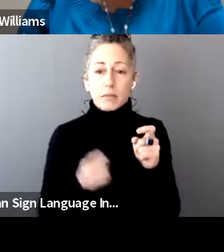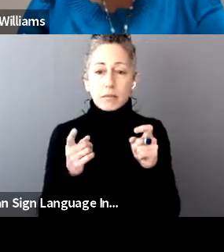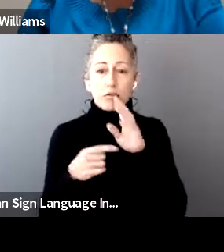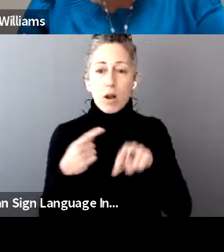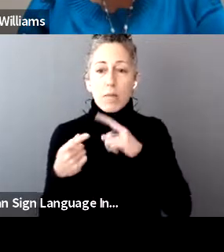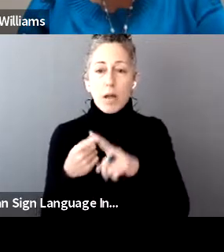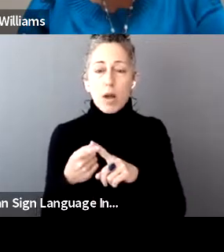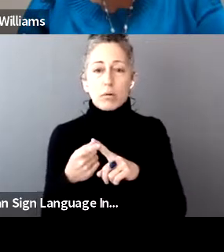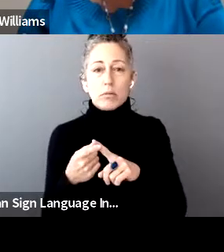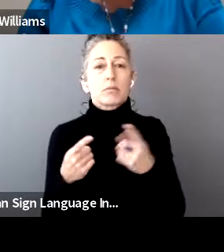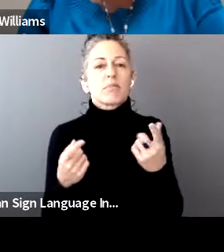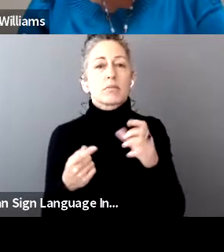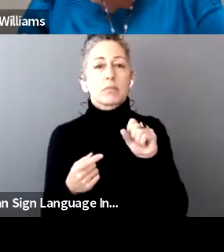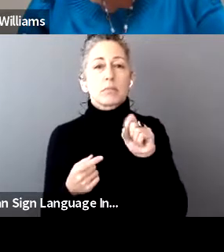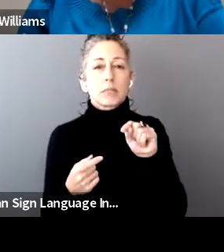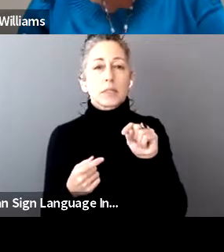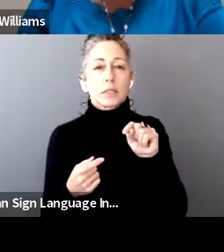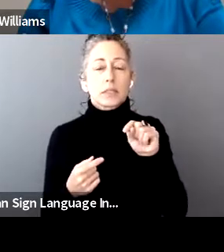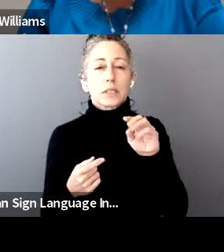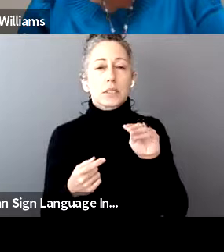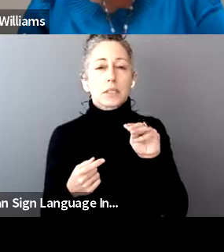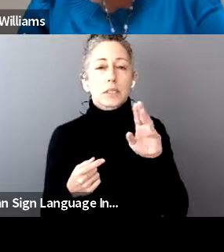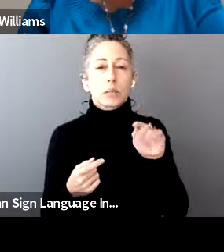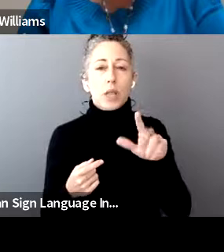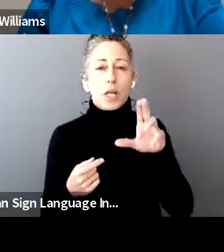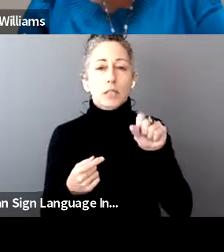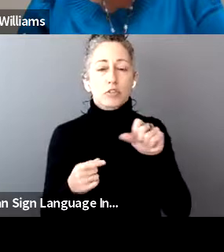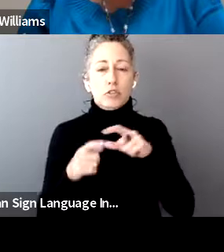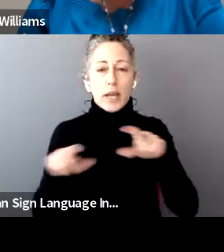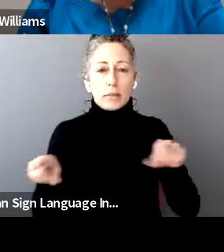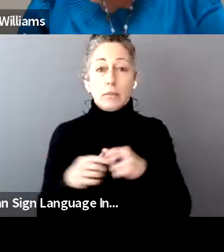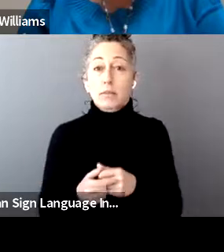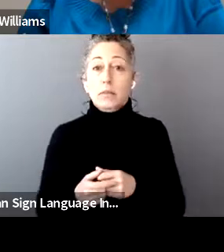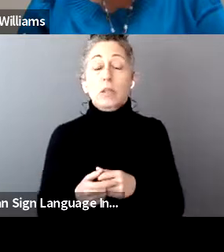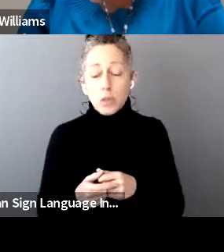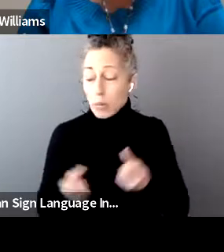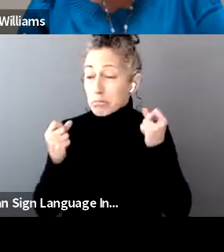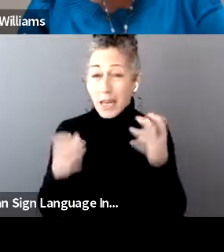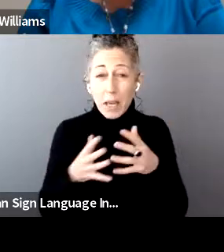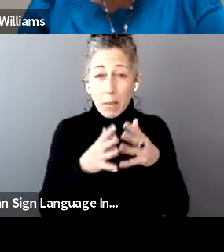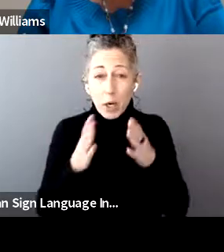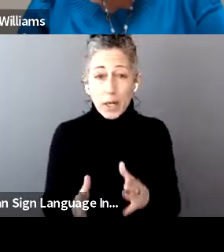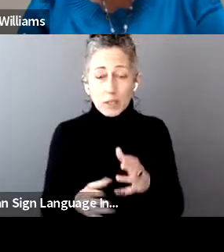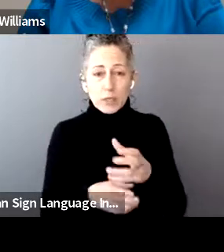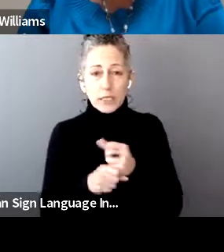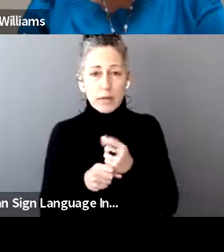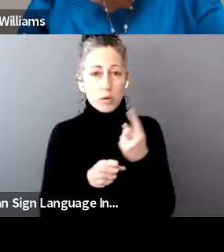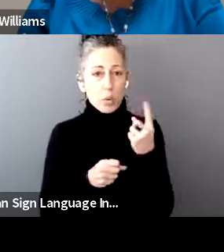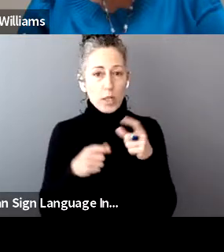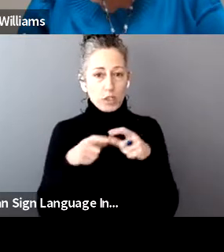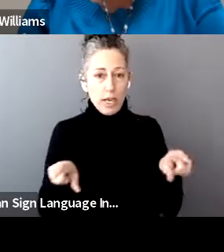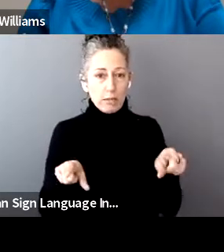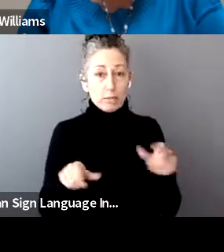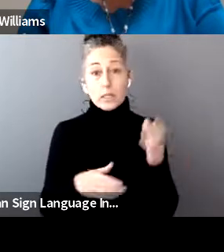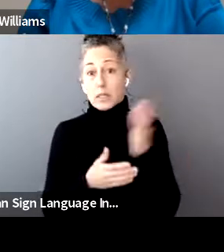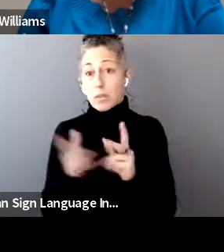checks, because you mentioned that as well. Many Americans received at least one stimulus check last year. Some received more than